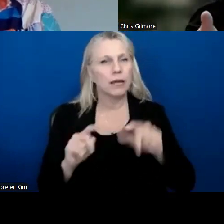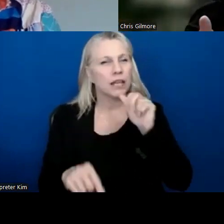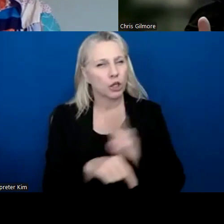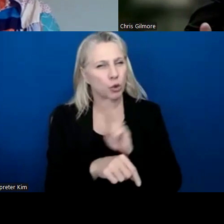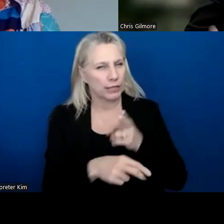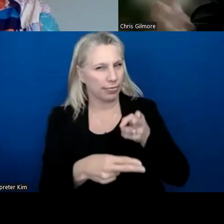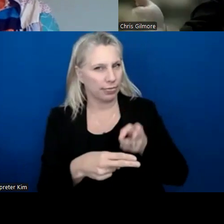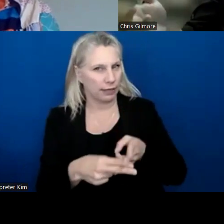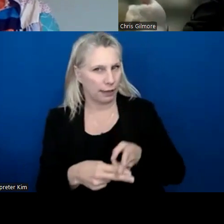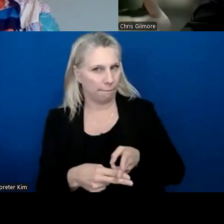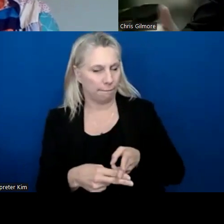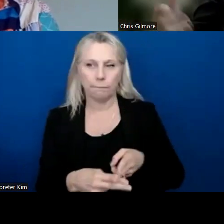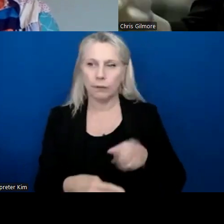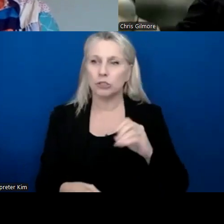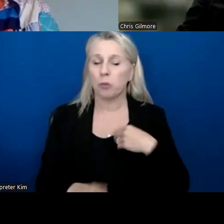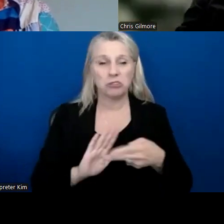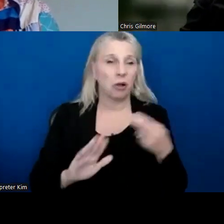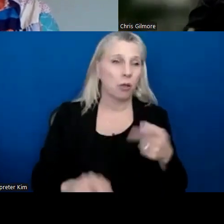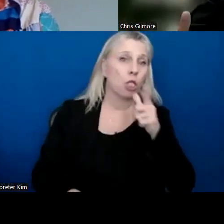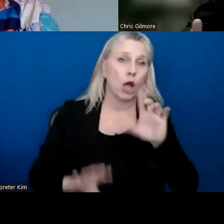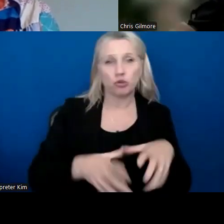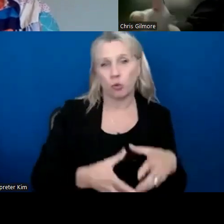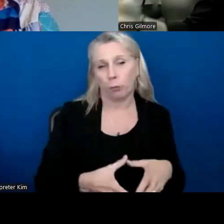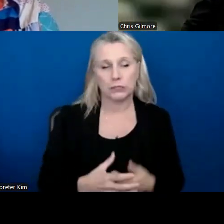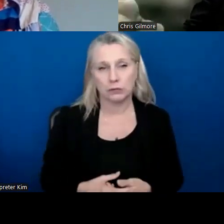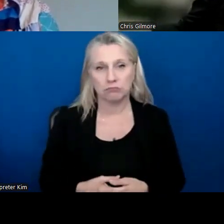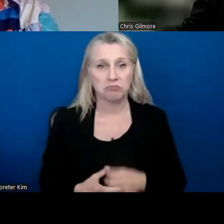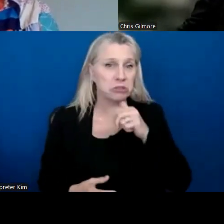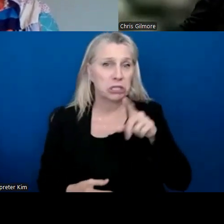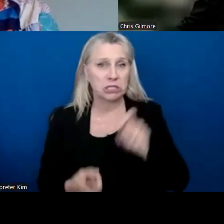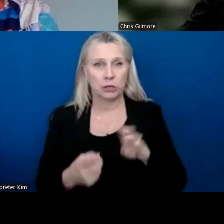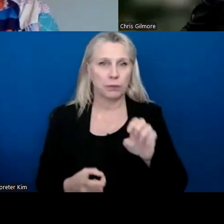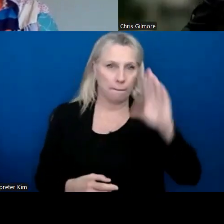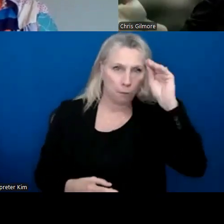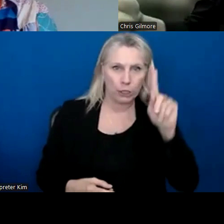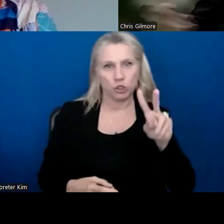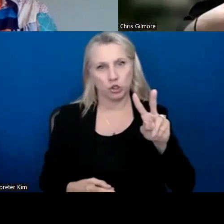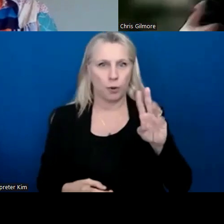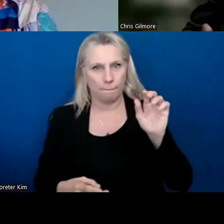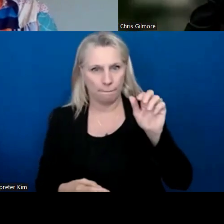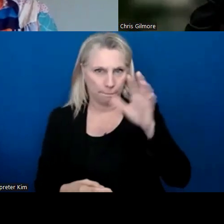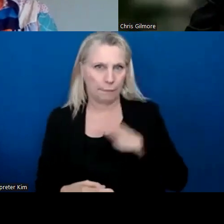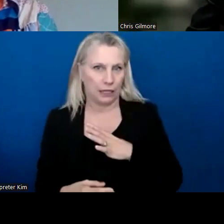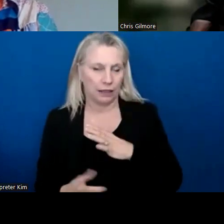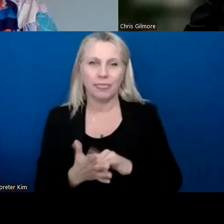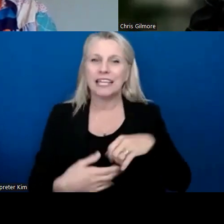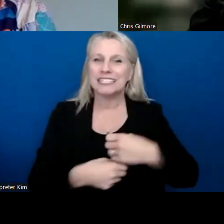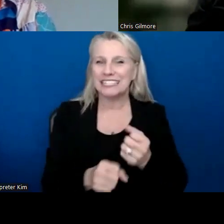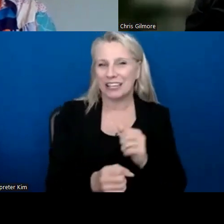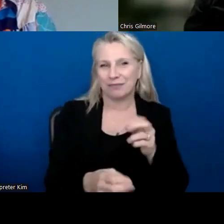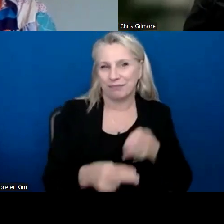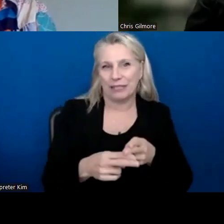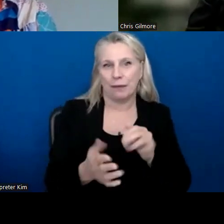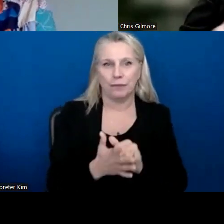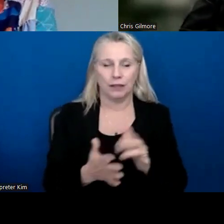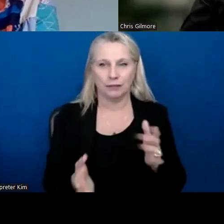the name. And so we just call it like lunch groups and it doesn't need to be boys to men. That's just a, that's a name that predates me. I actually hate